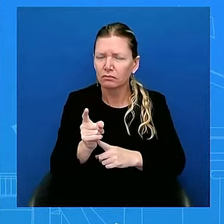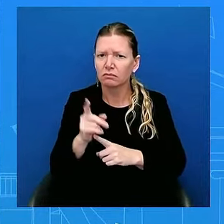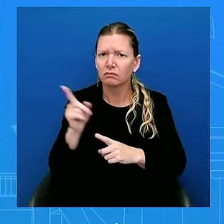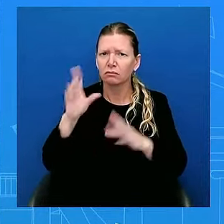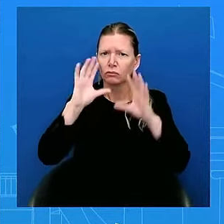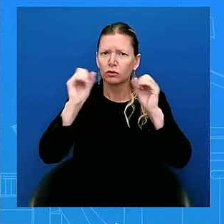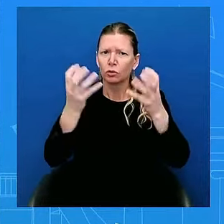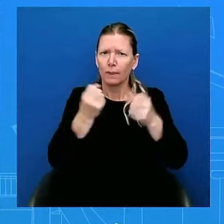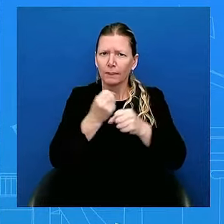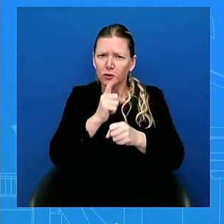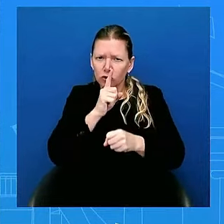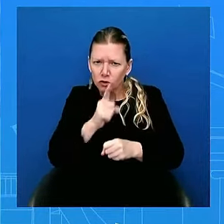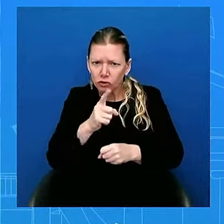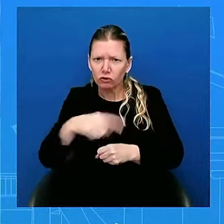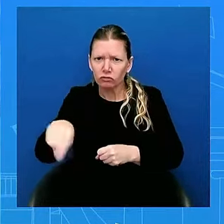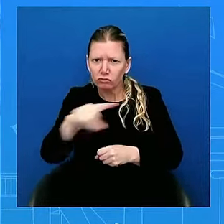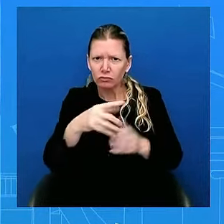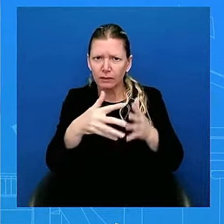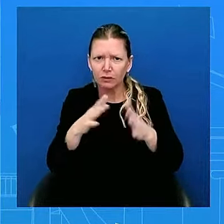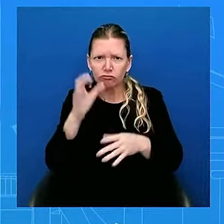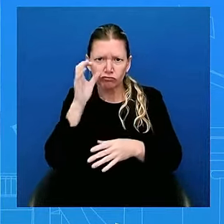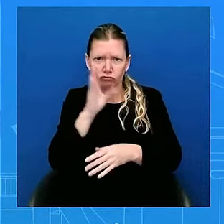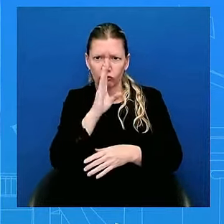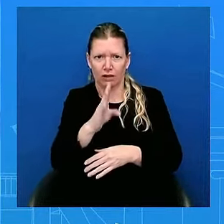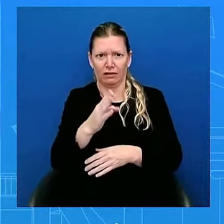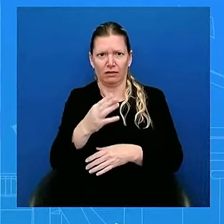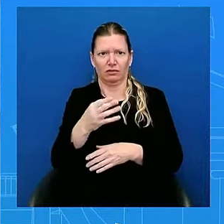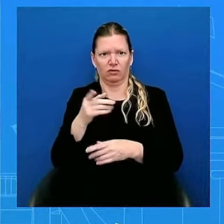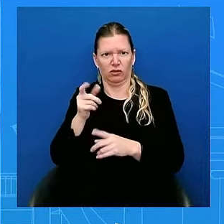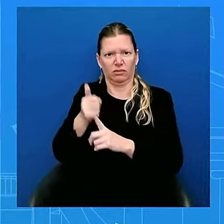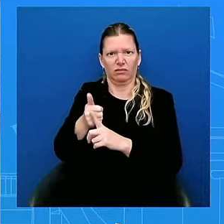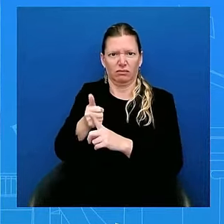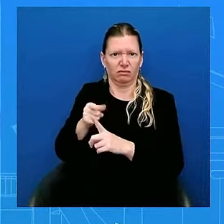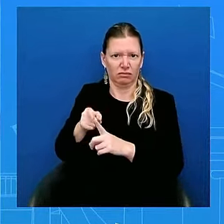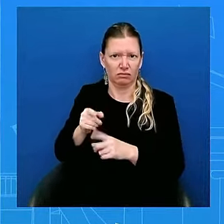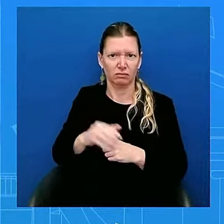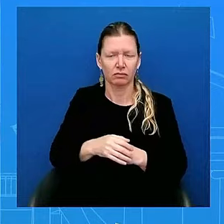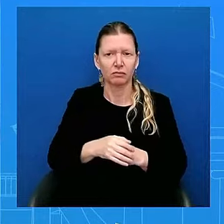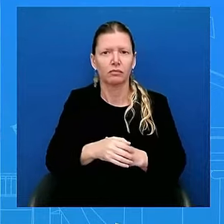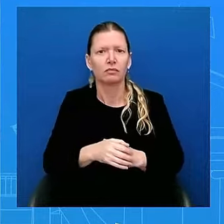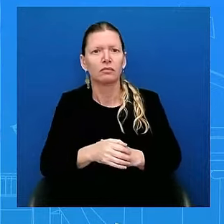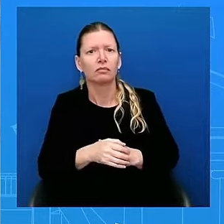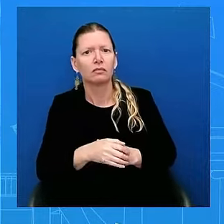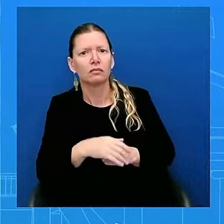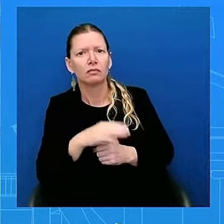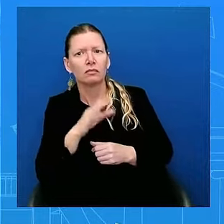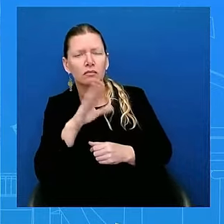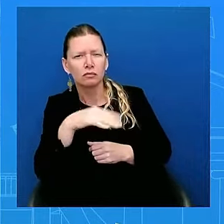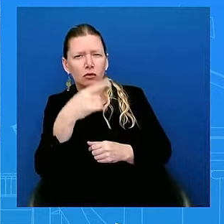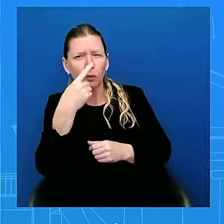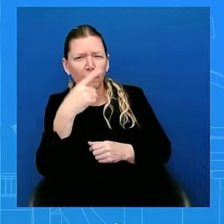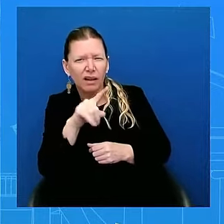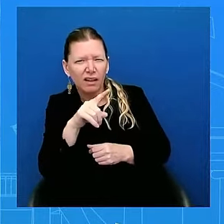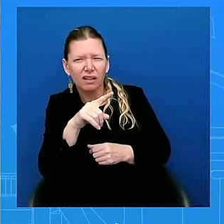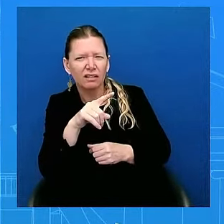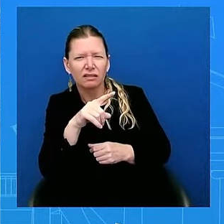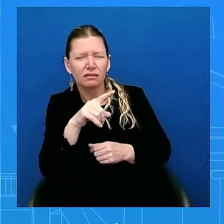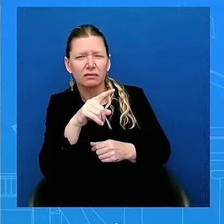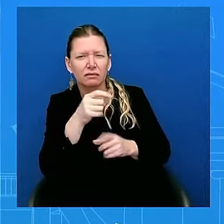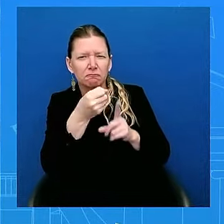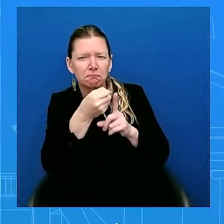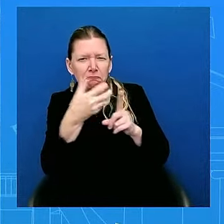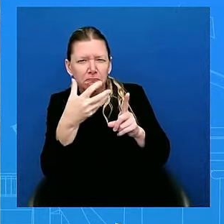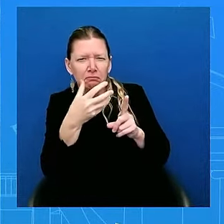Sunday. And if you could distill just into a few kind of bite-sized pieces, what specific policies,